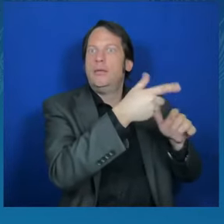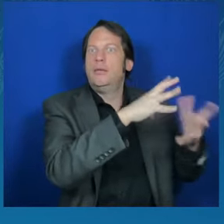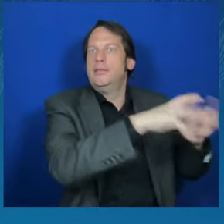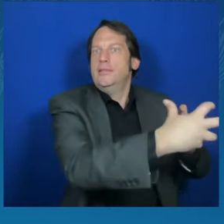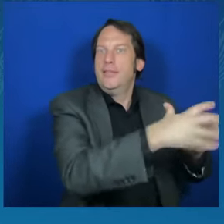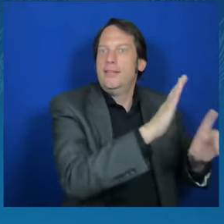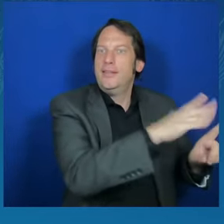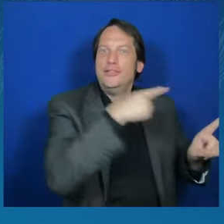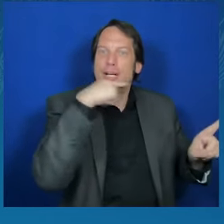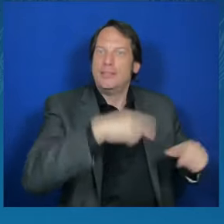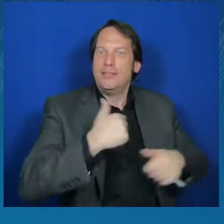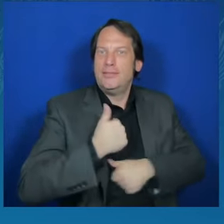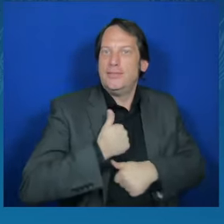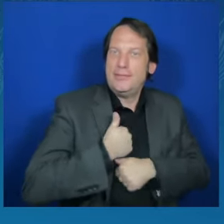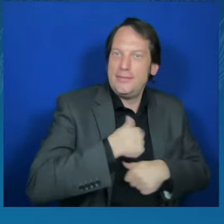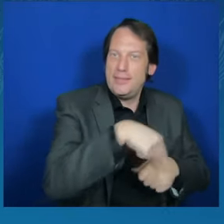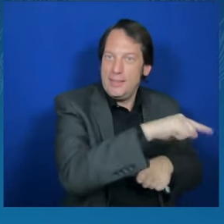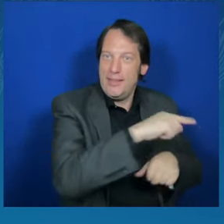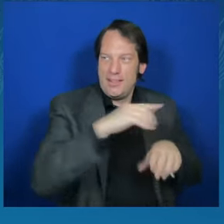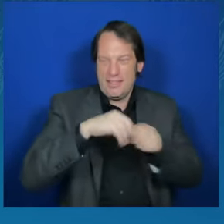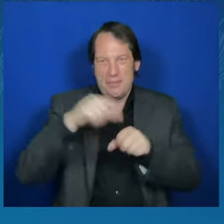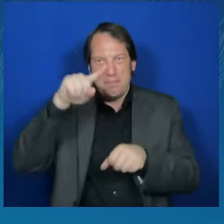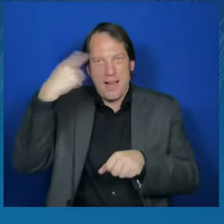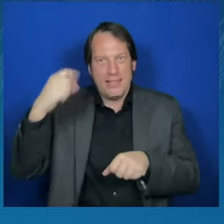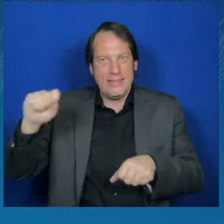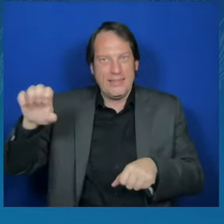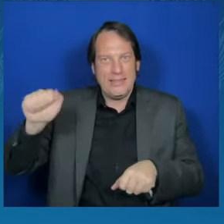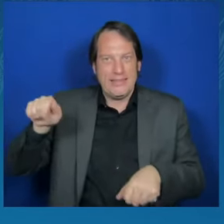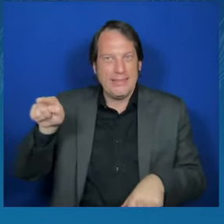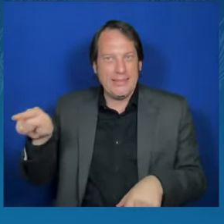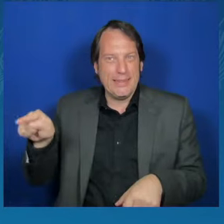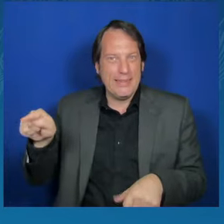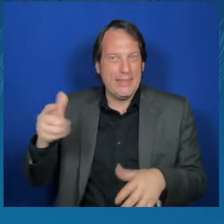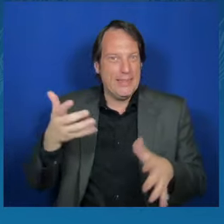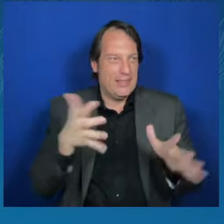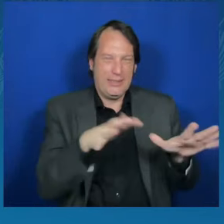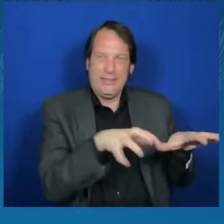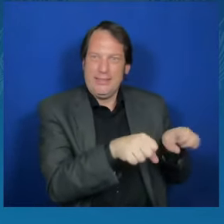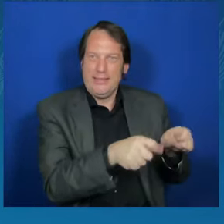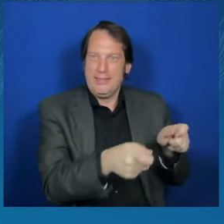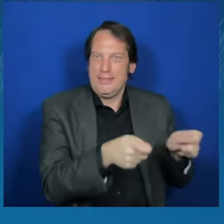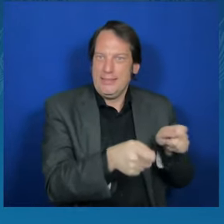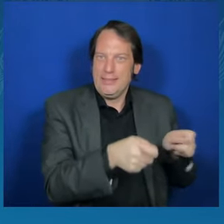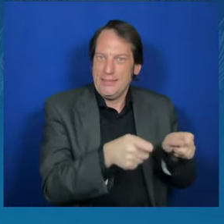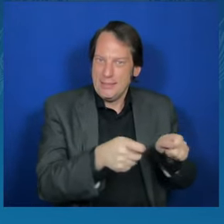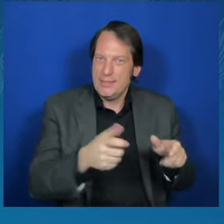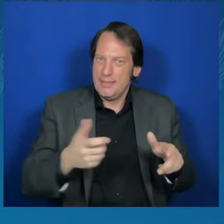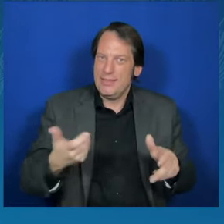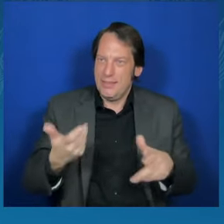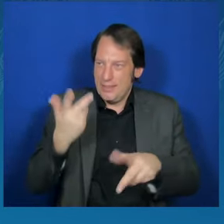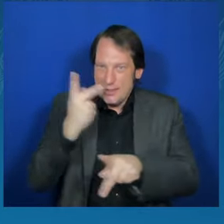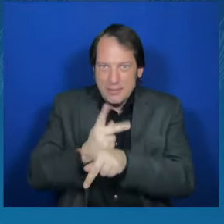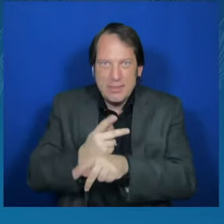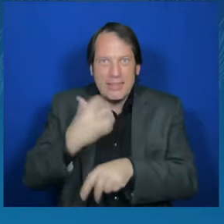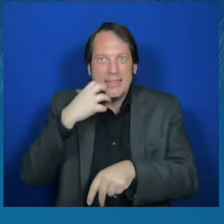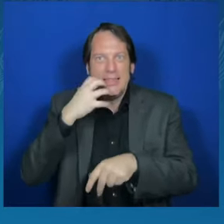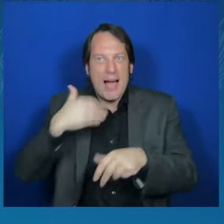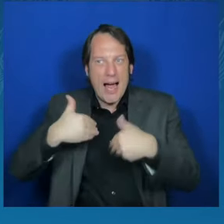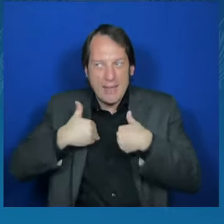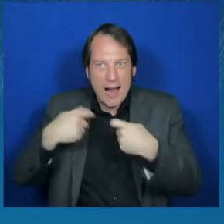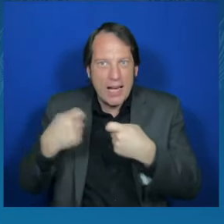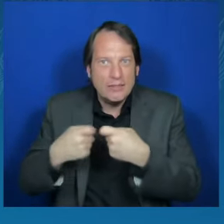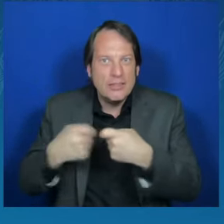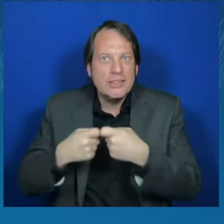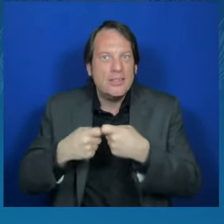on in the face of unconscionable attacks on civilian infrastructure. And you have made a